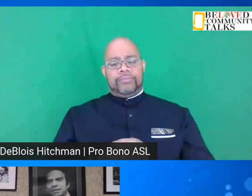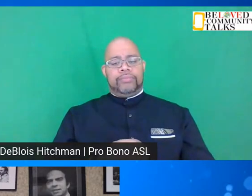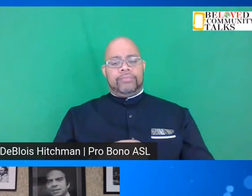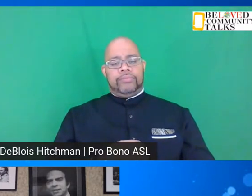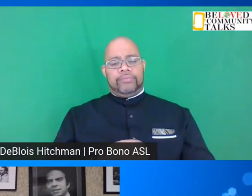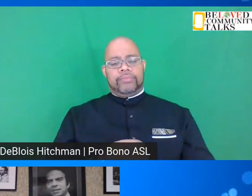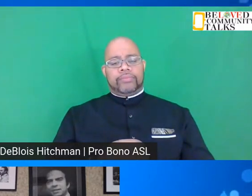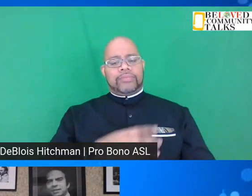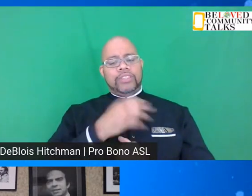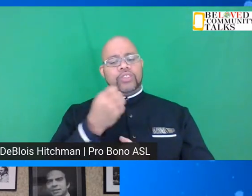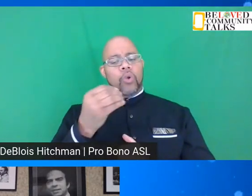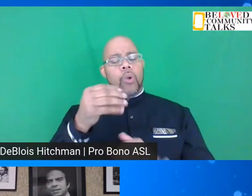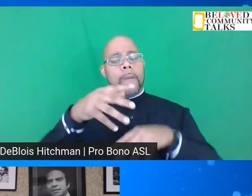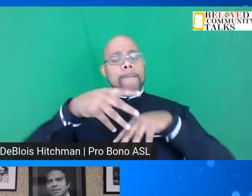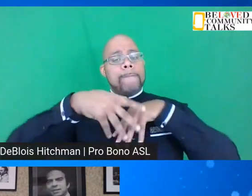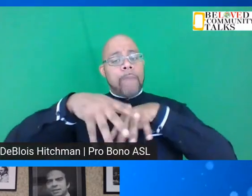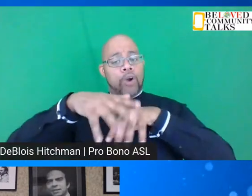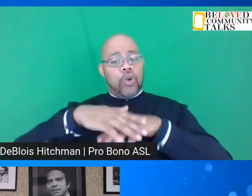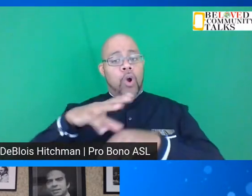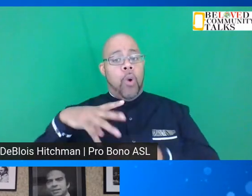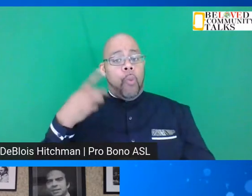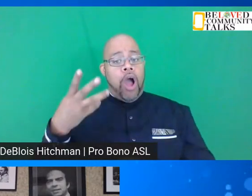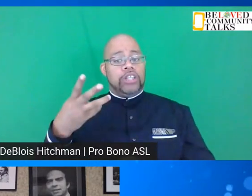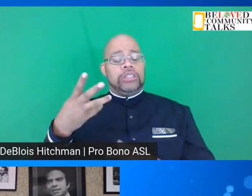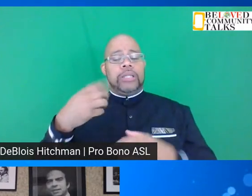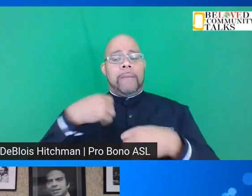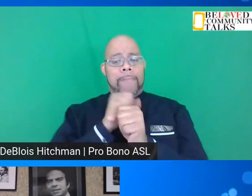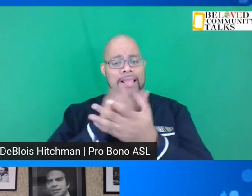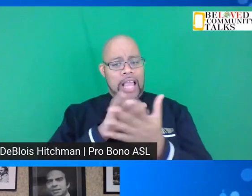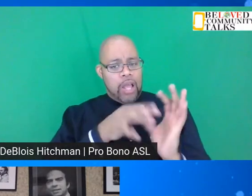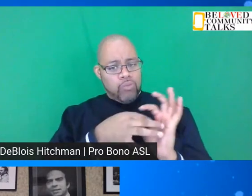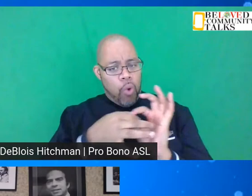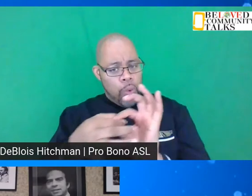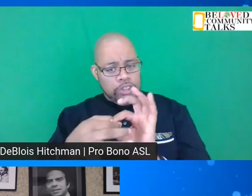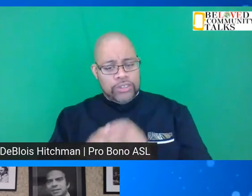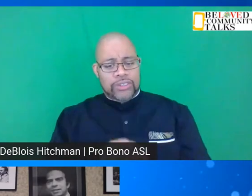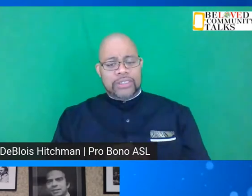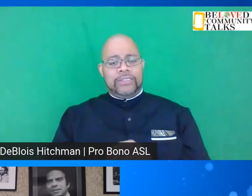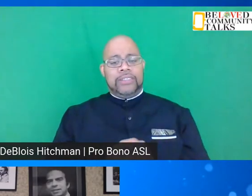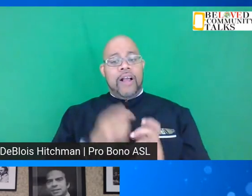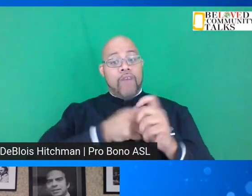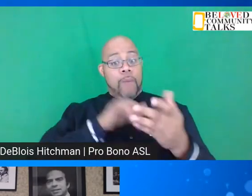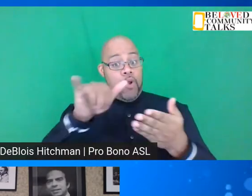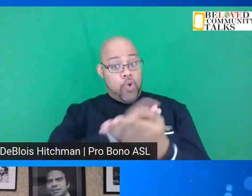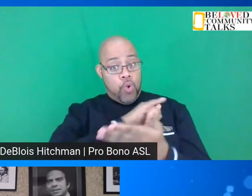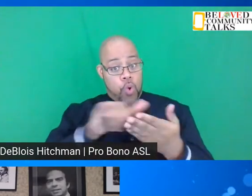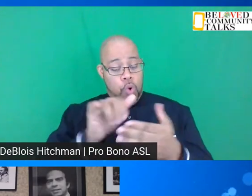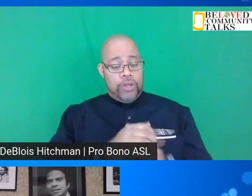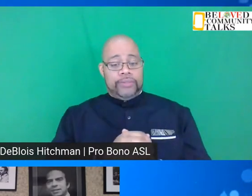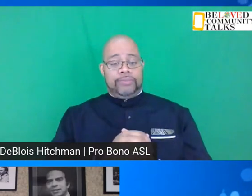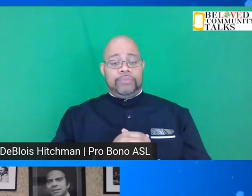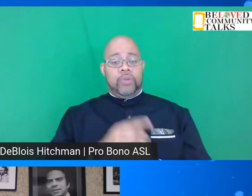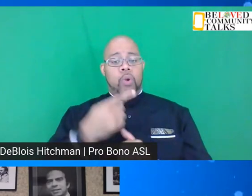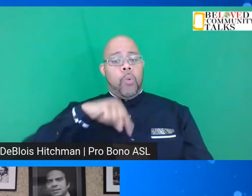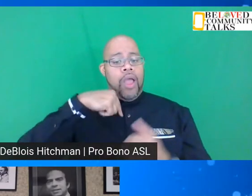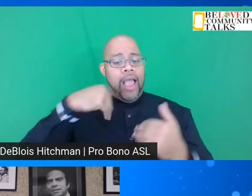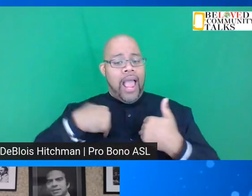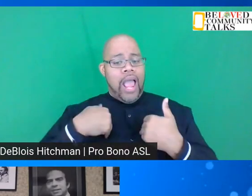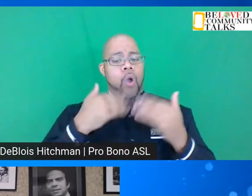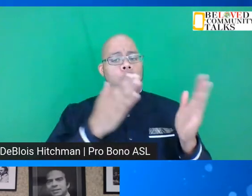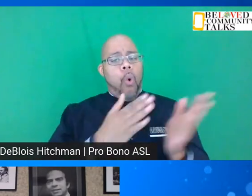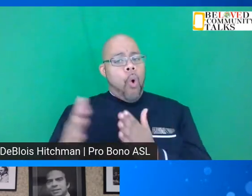And so the march on Washington created that coalition coming down from New York. We had